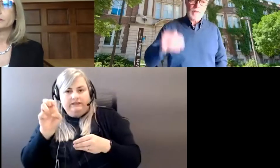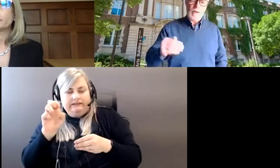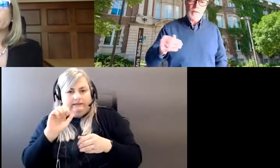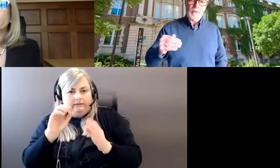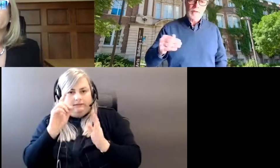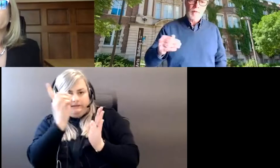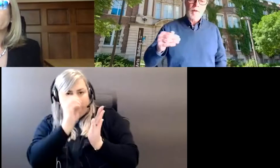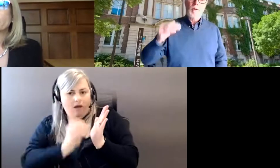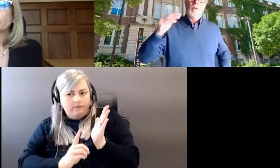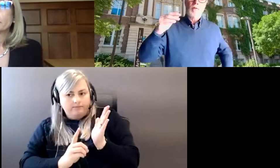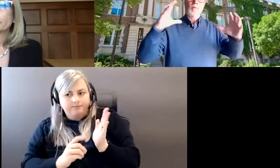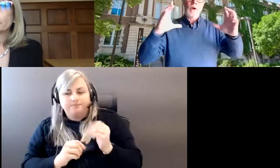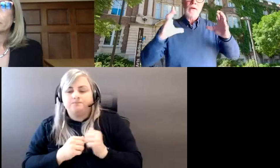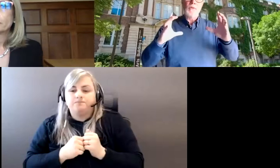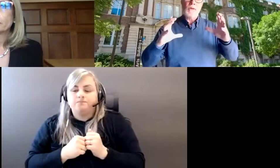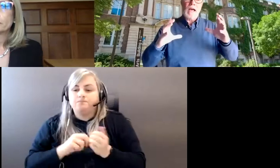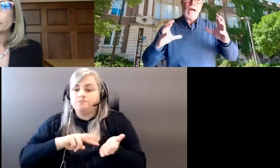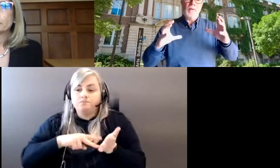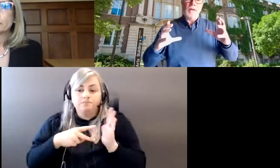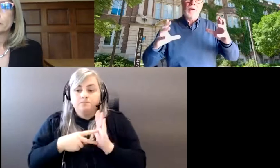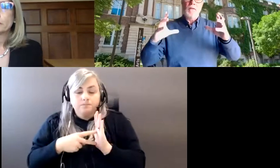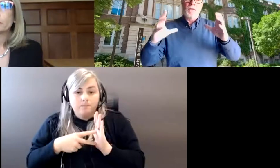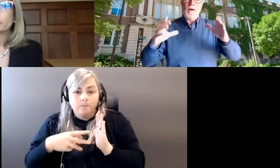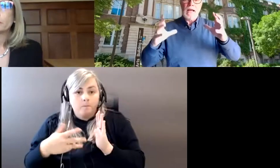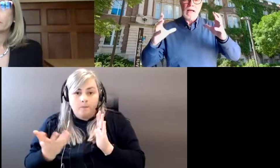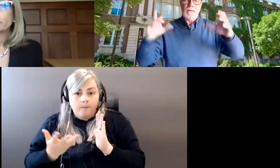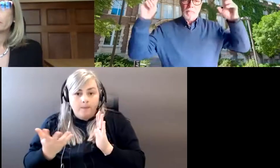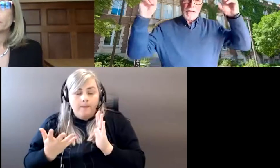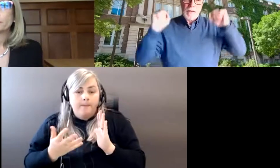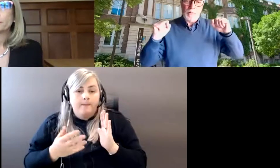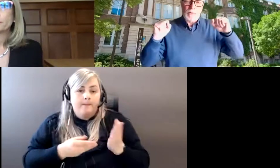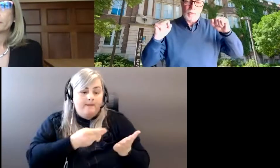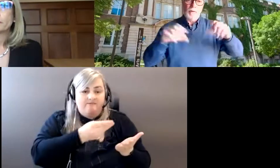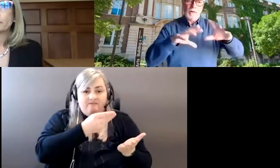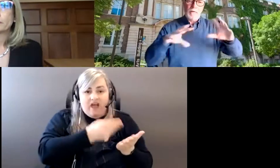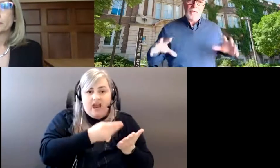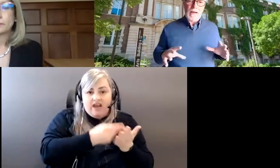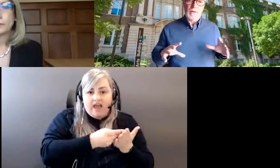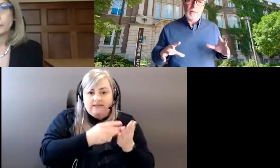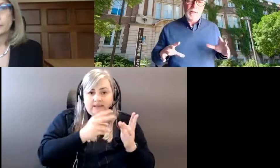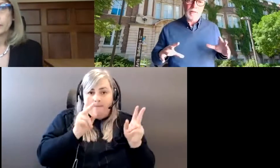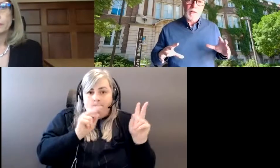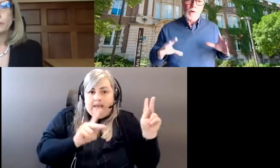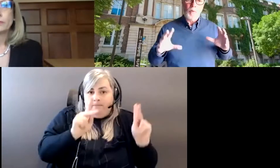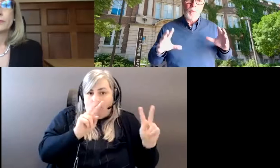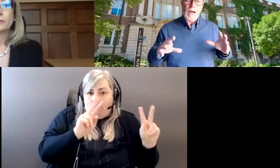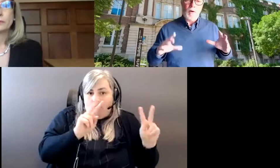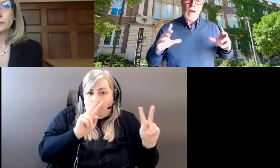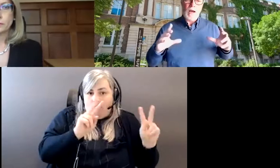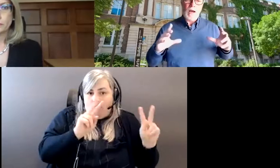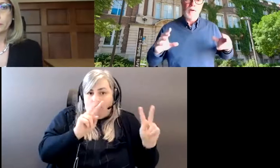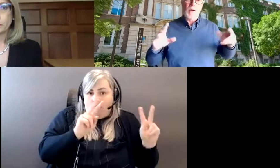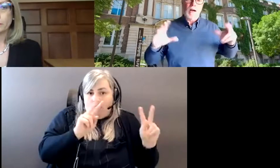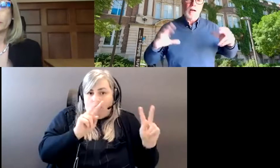result, rather than having finance people within faculties, we now